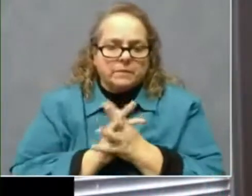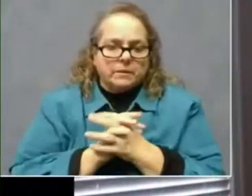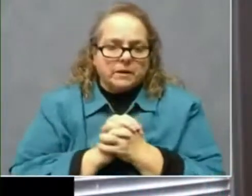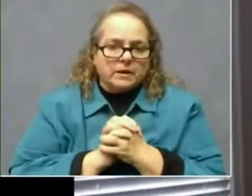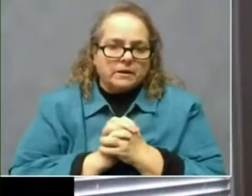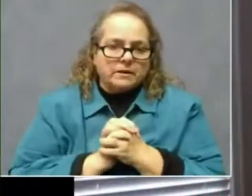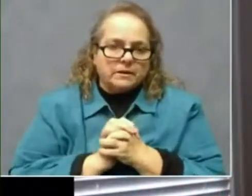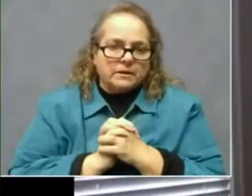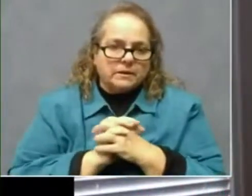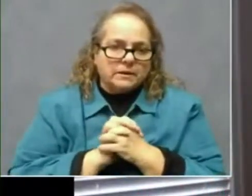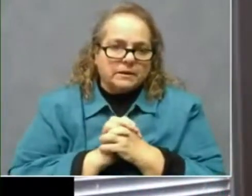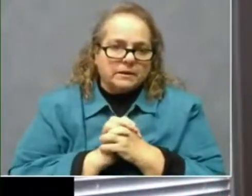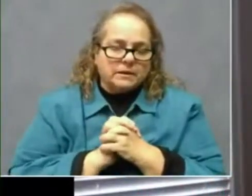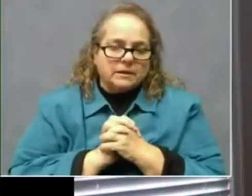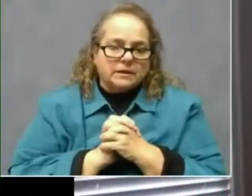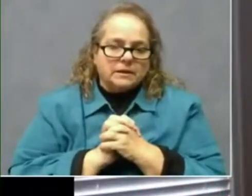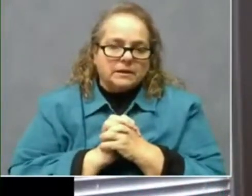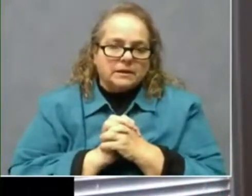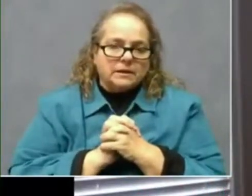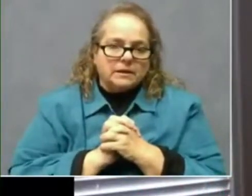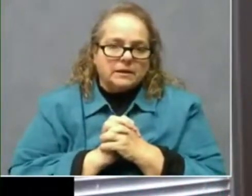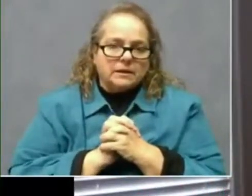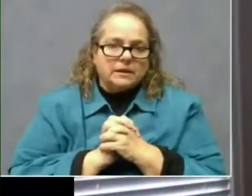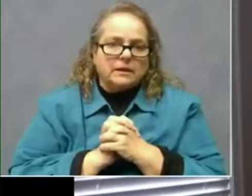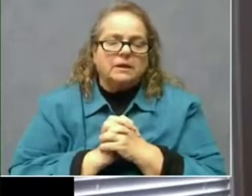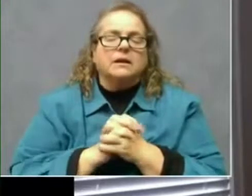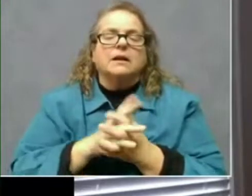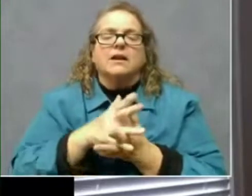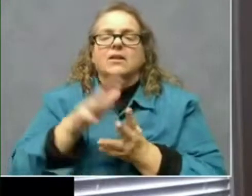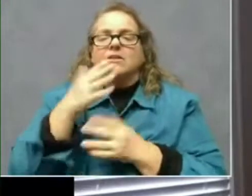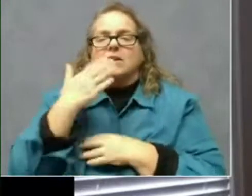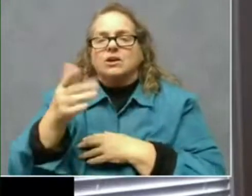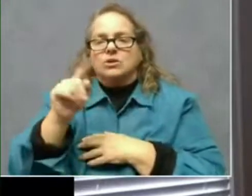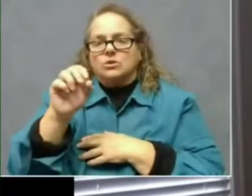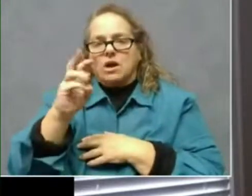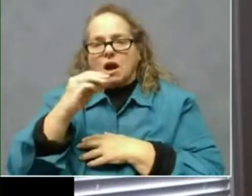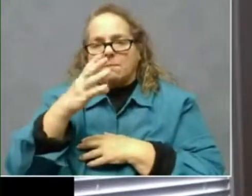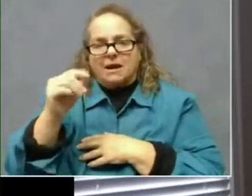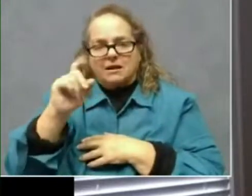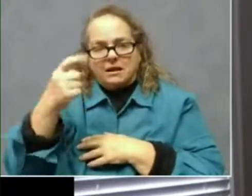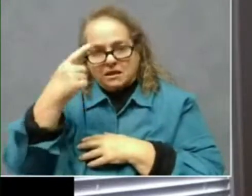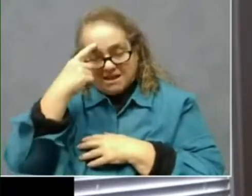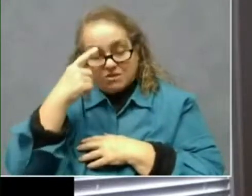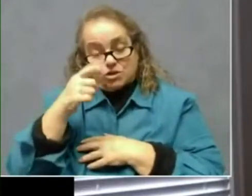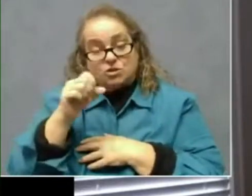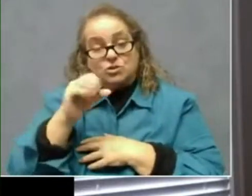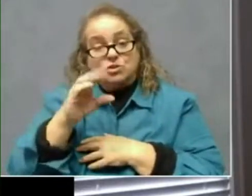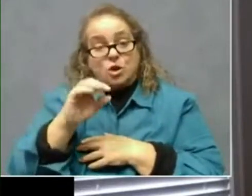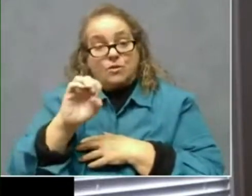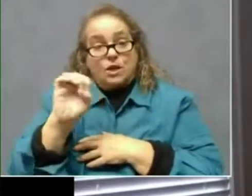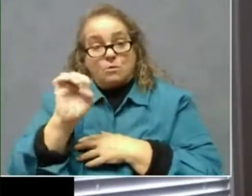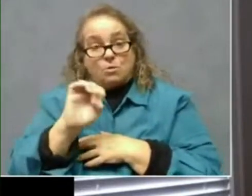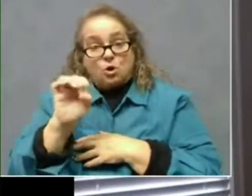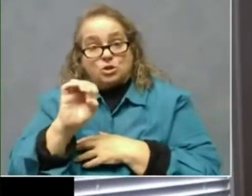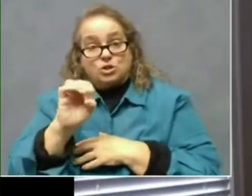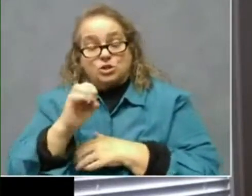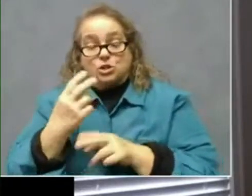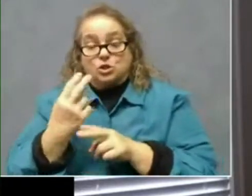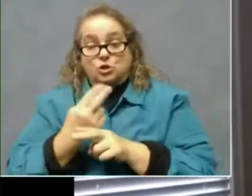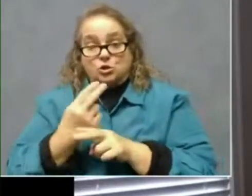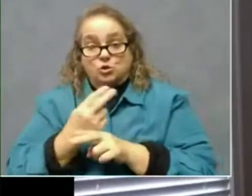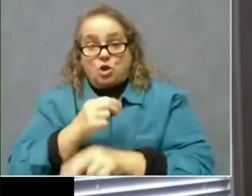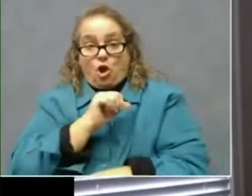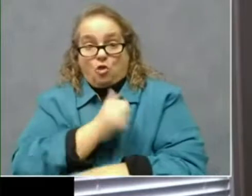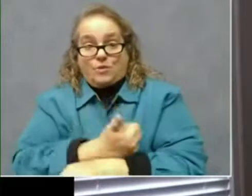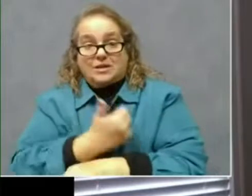Uh, thank you, Tom and governor. So the emergency use authorization says that people